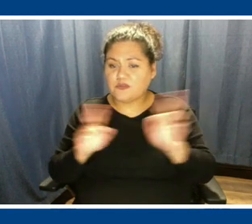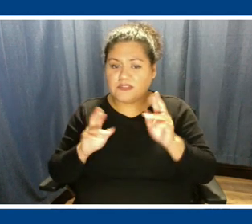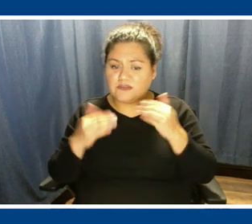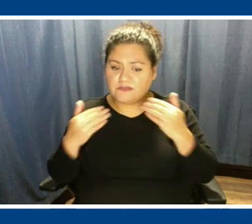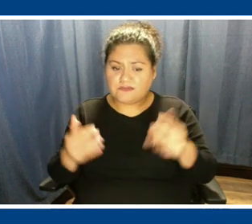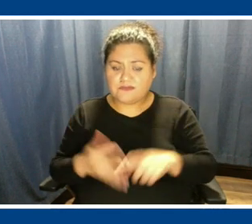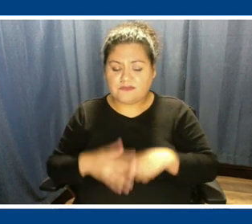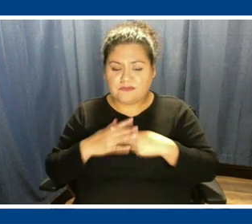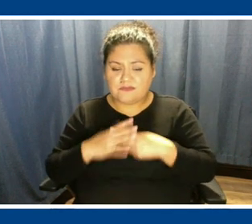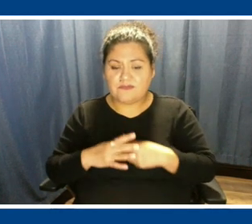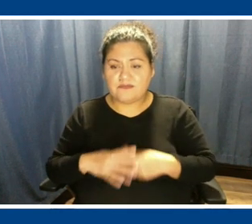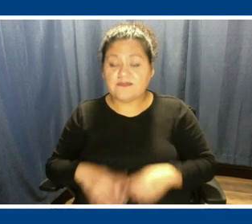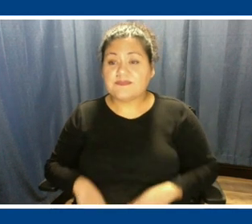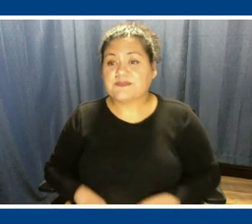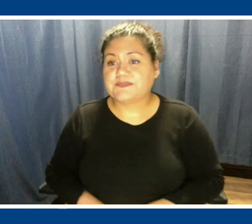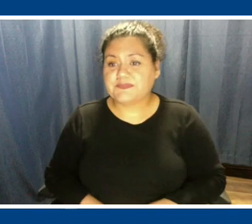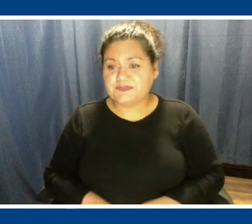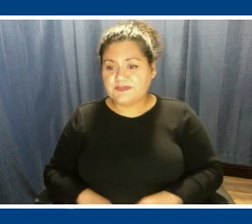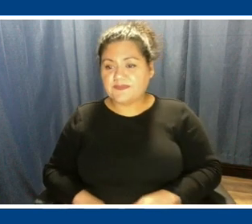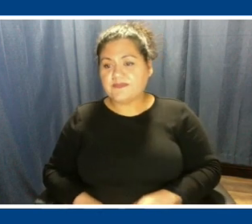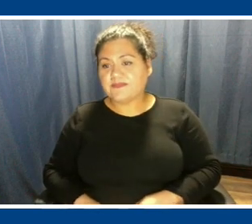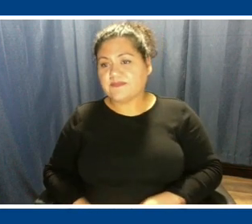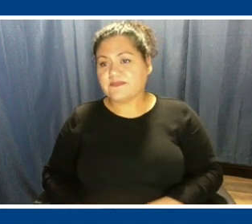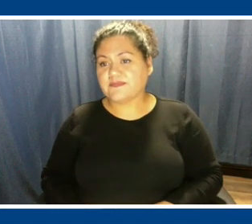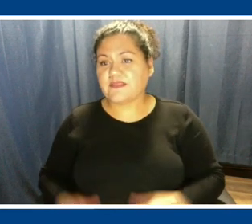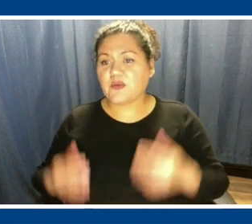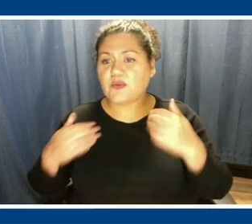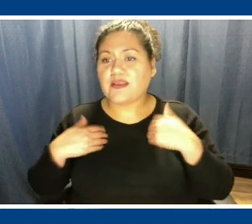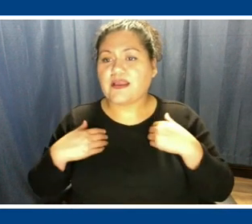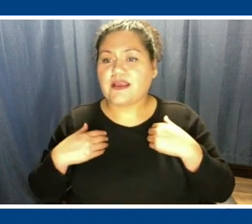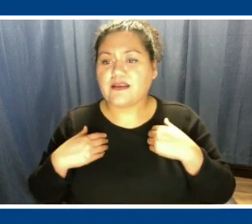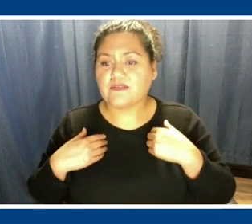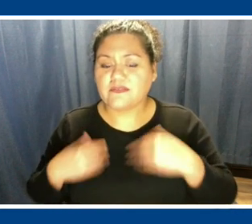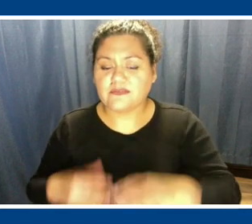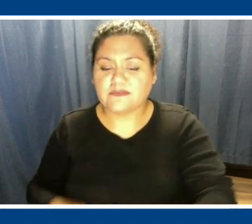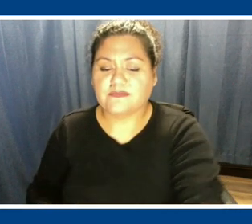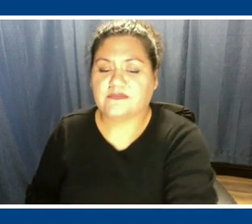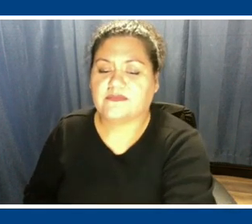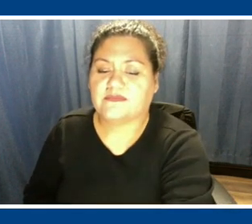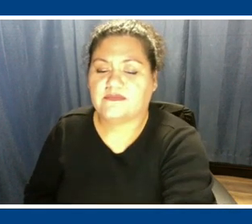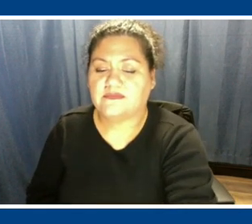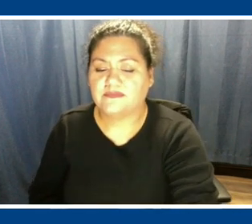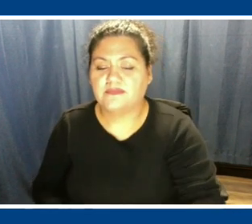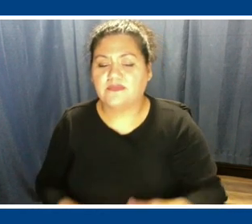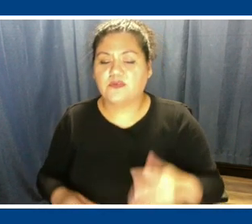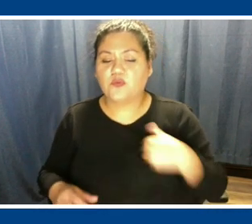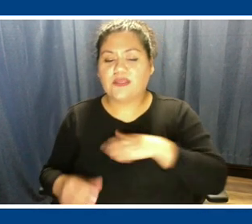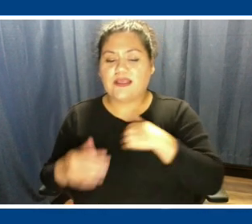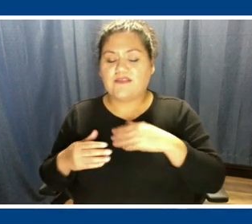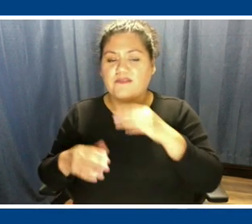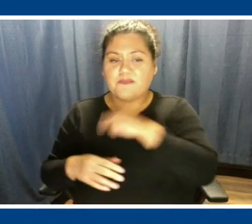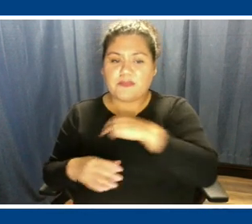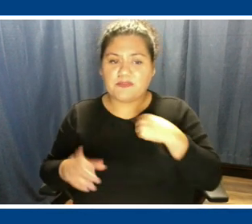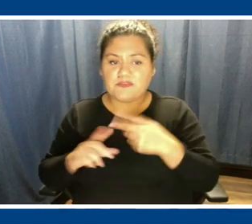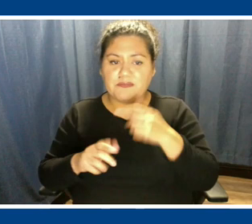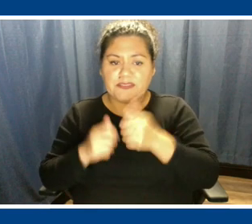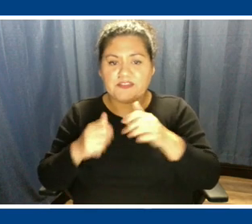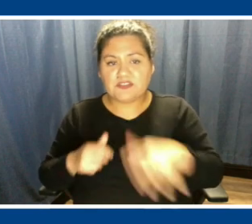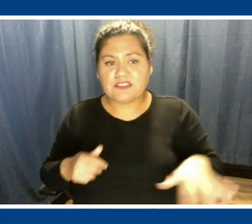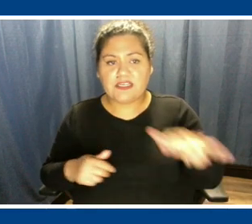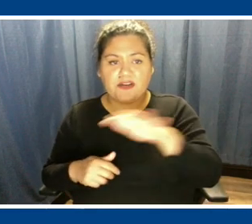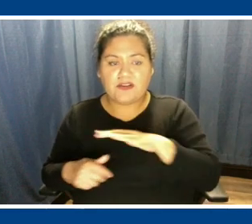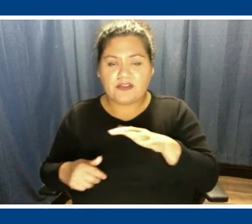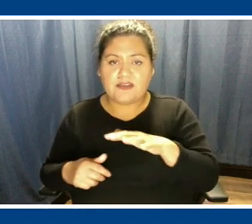We have a group pull together and we've got members from each area of our business and we're